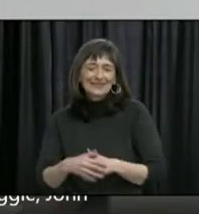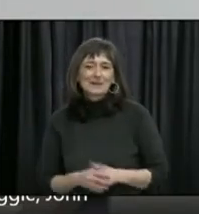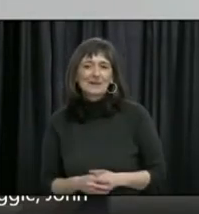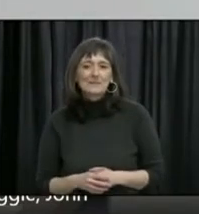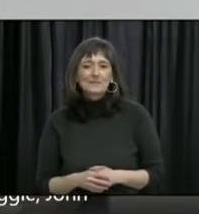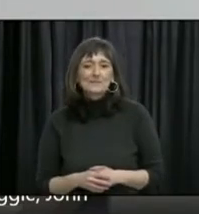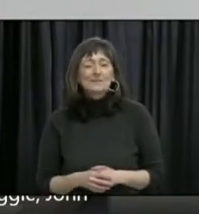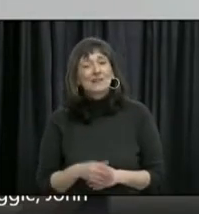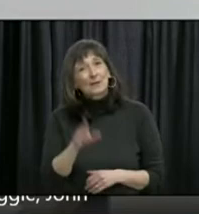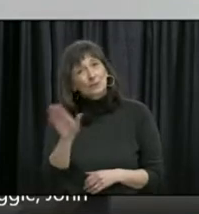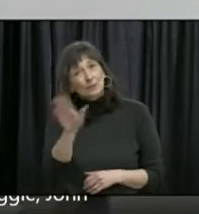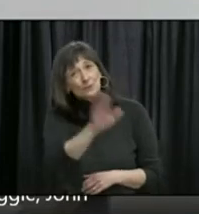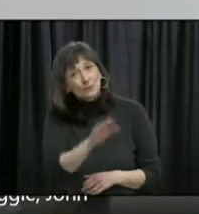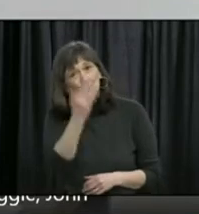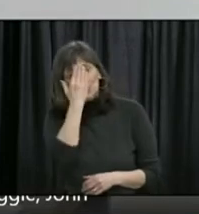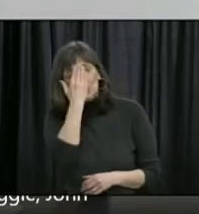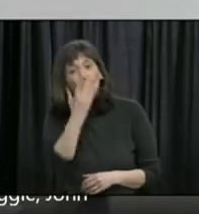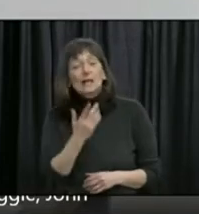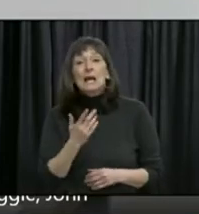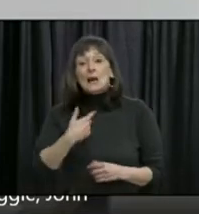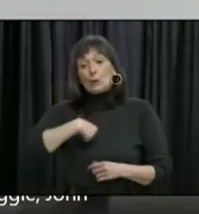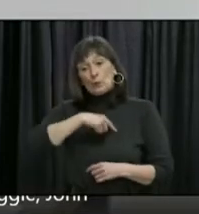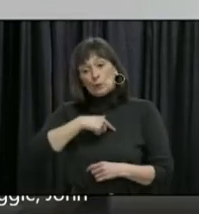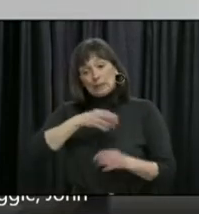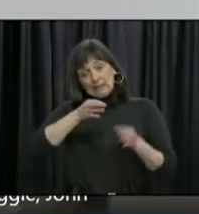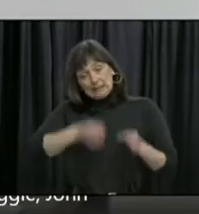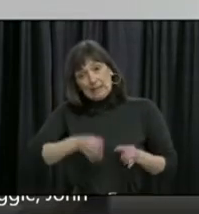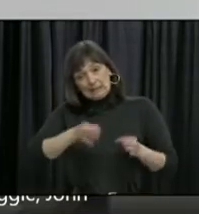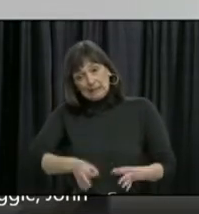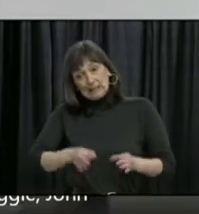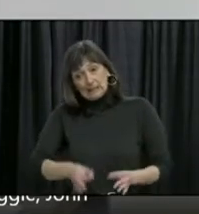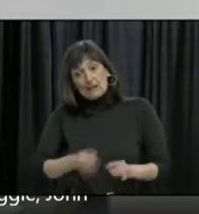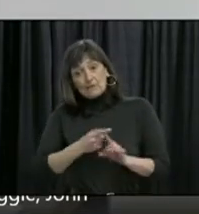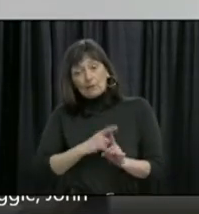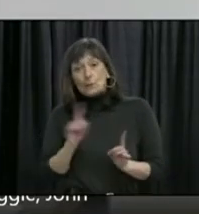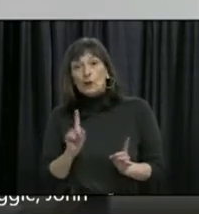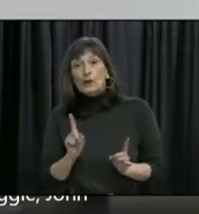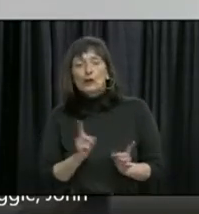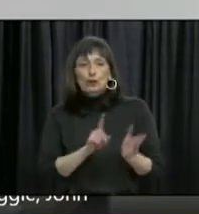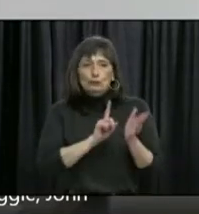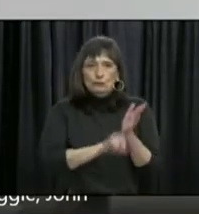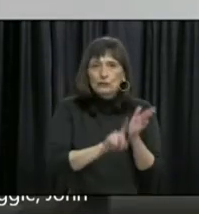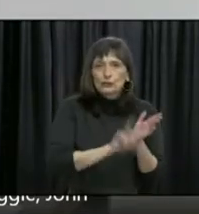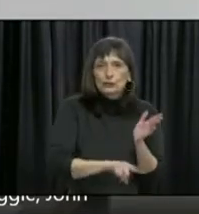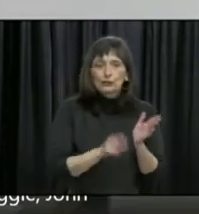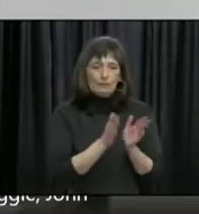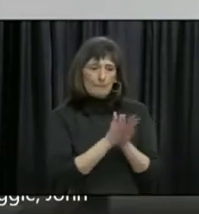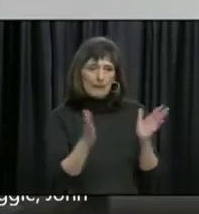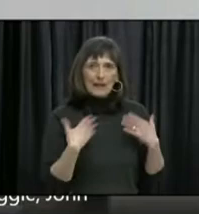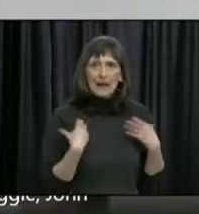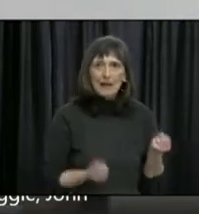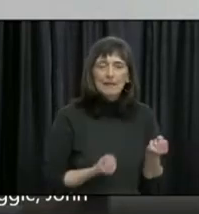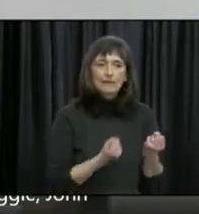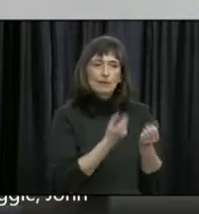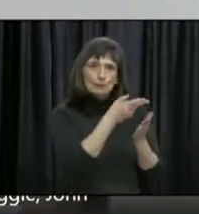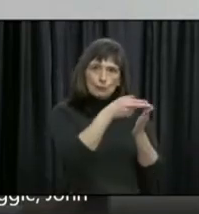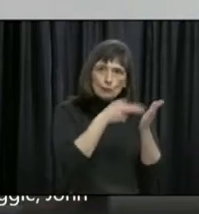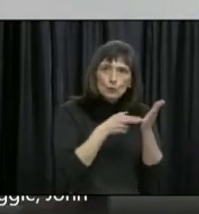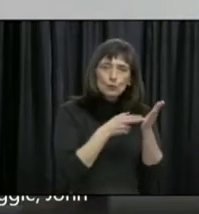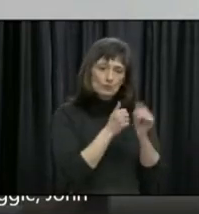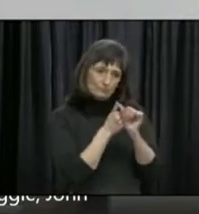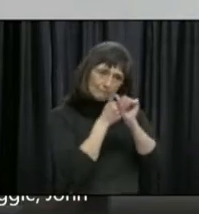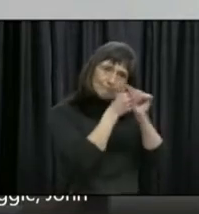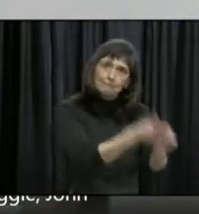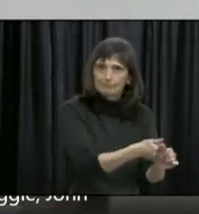decisions that we make are based on public health principles, guidance and instruction from public health. And that at the end of the